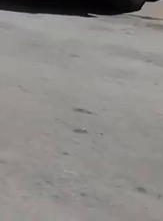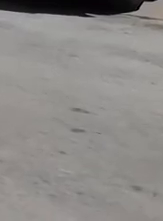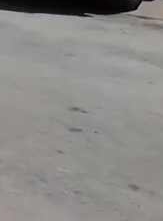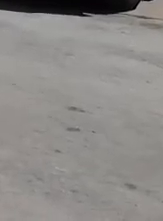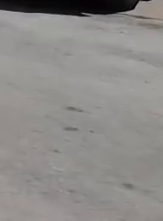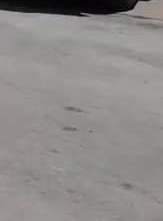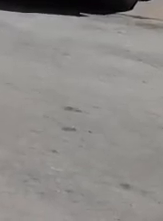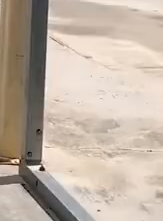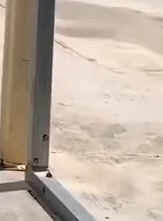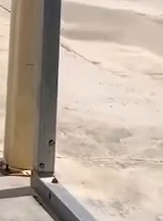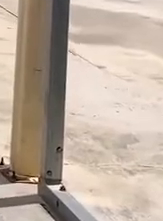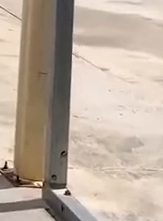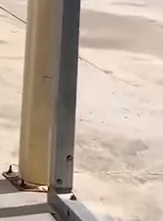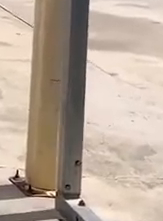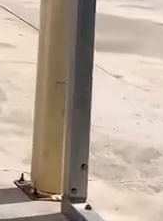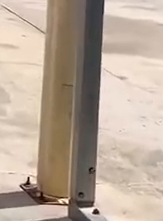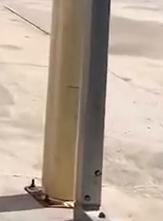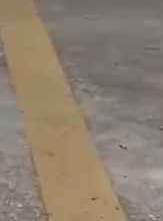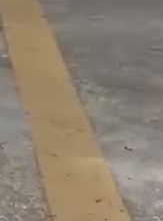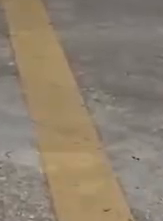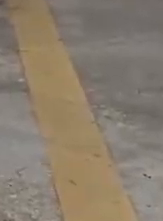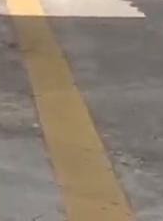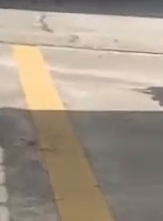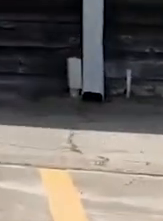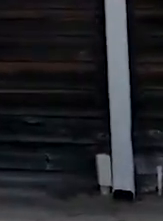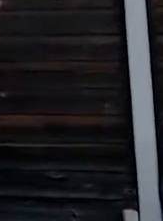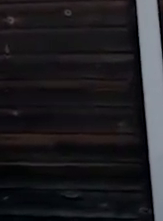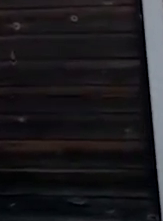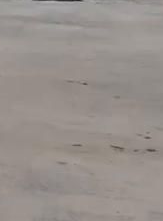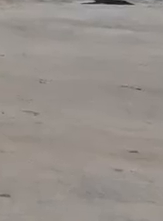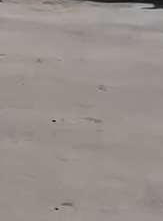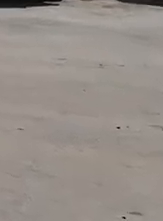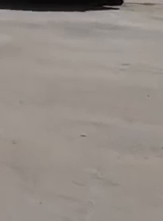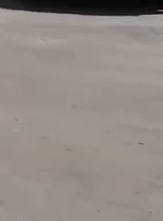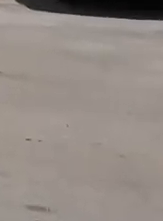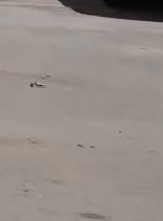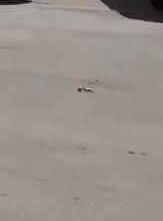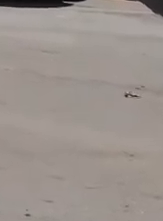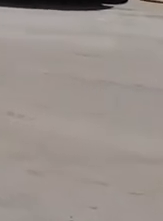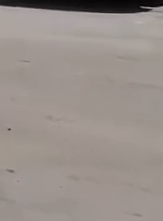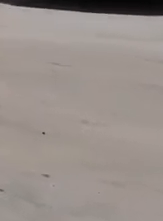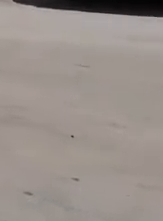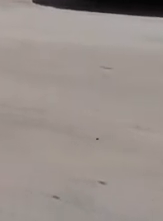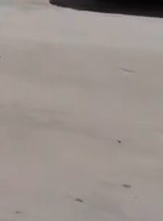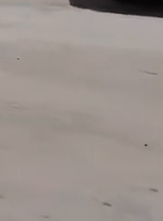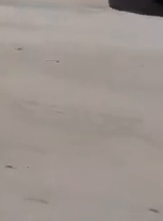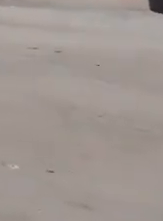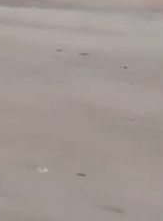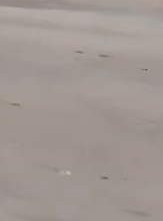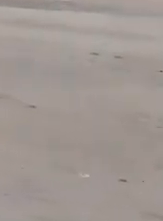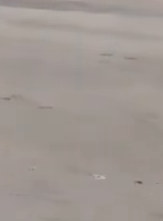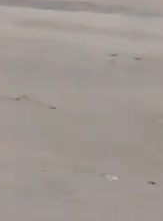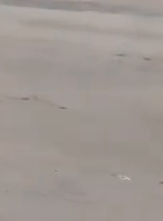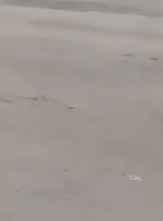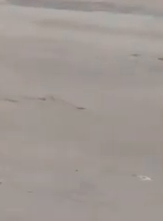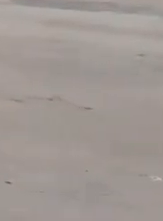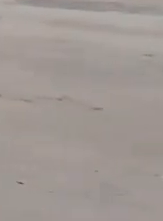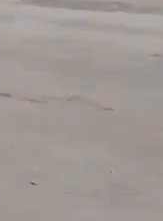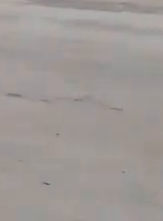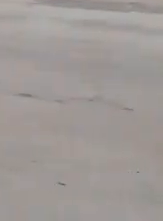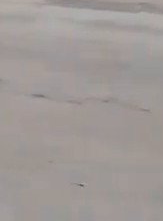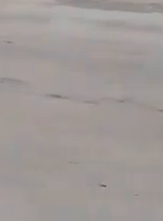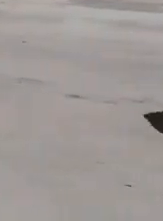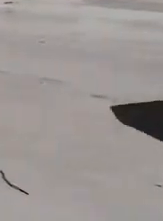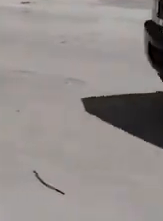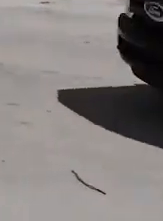At the start of each day, 74 hard-working men and women fan out into the city. Their goal is to make our hometown